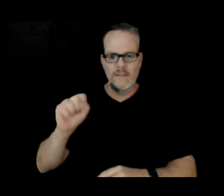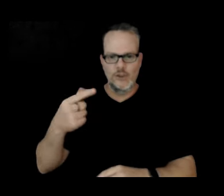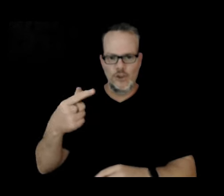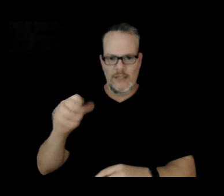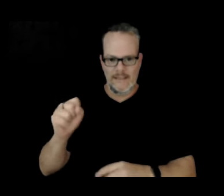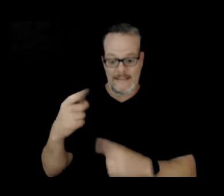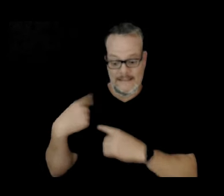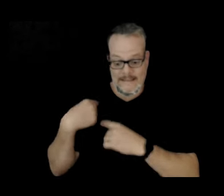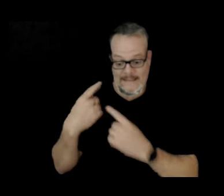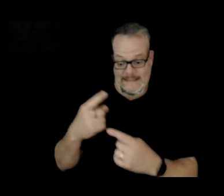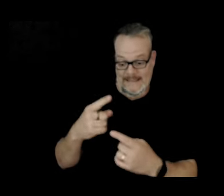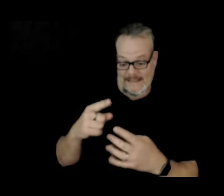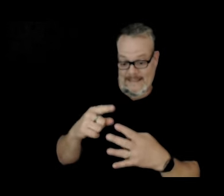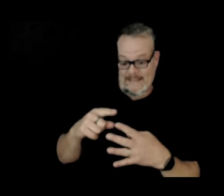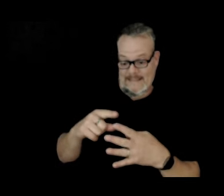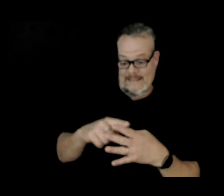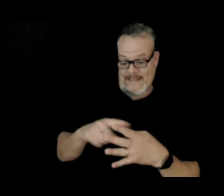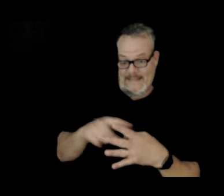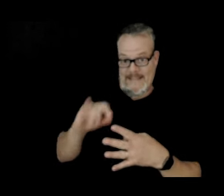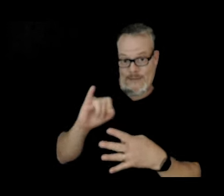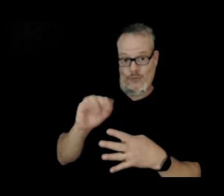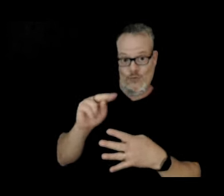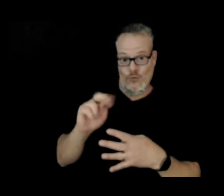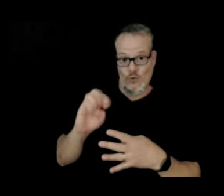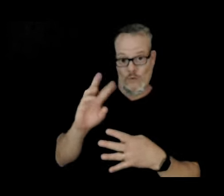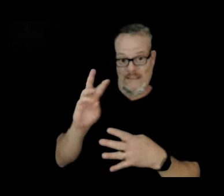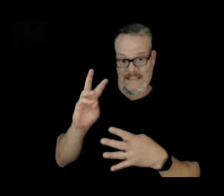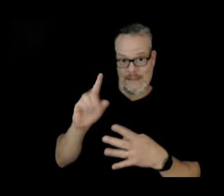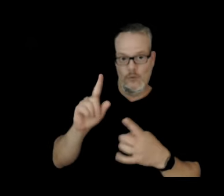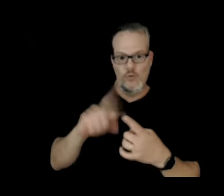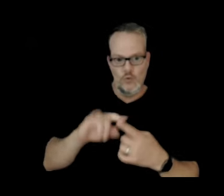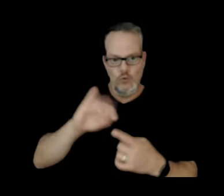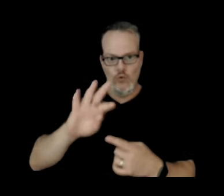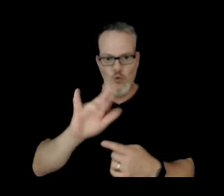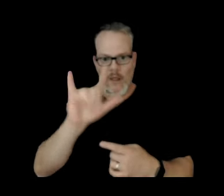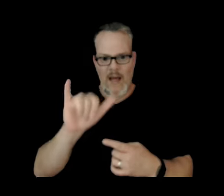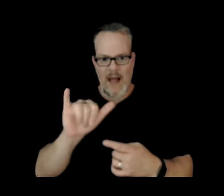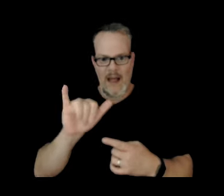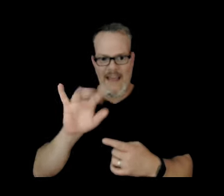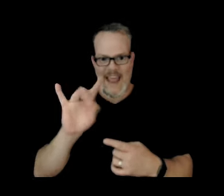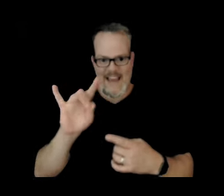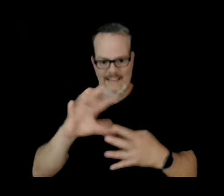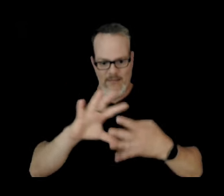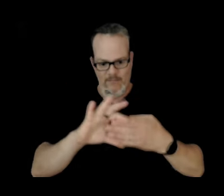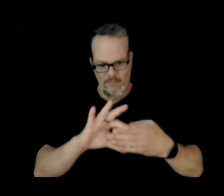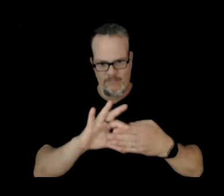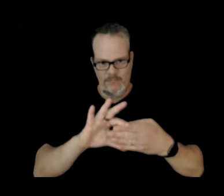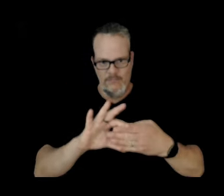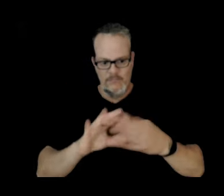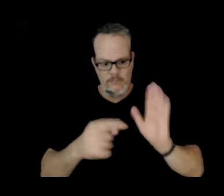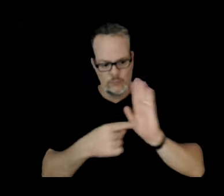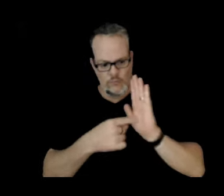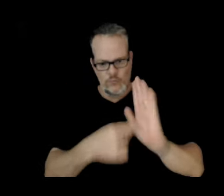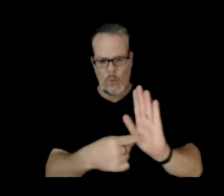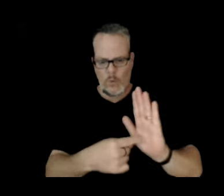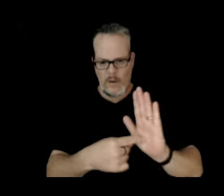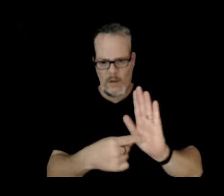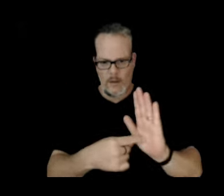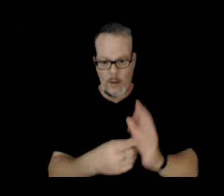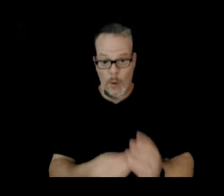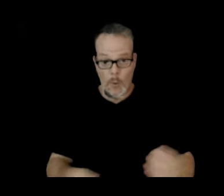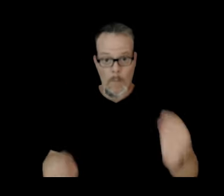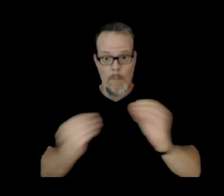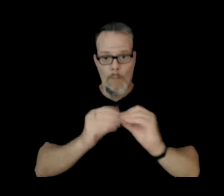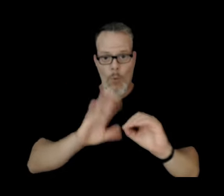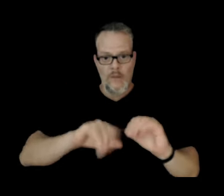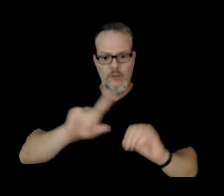eruption a few days afterwards June 6th to July 8th and showing that beyond the trace